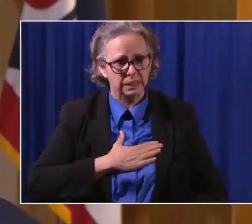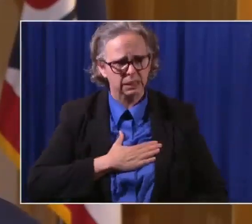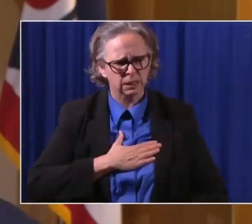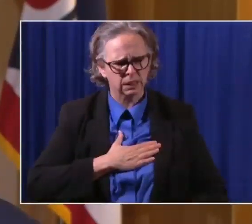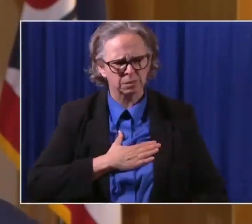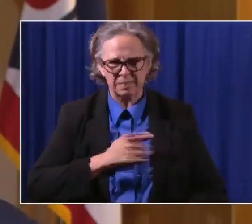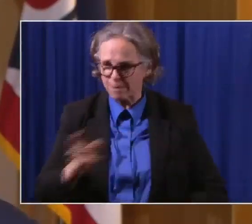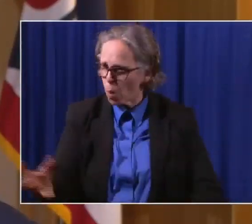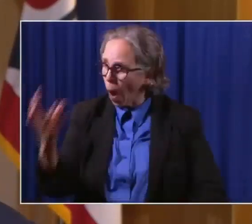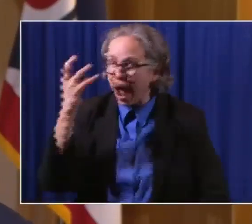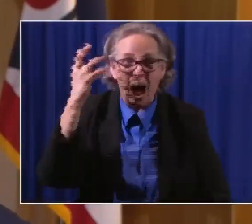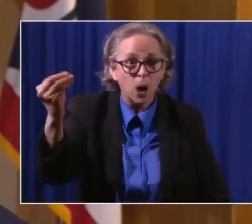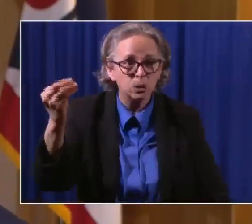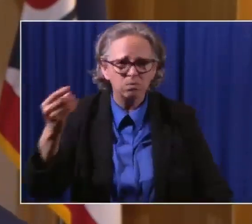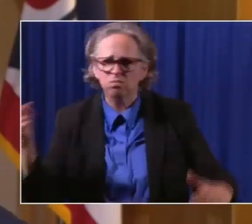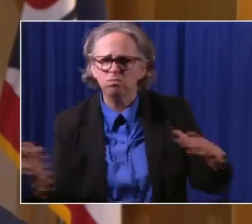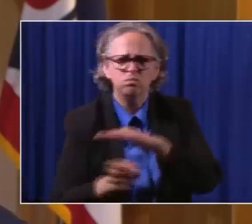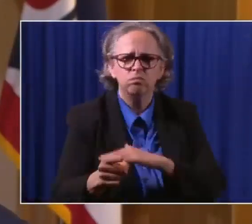in public.